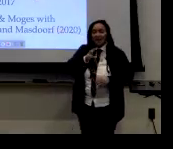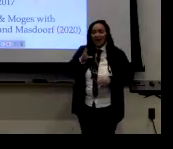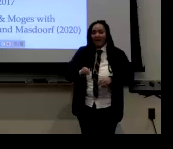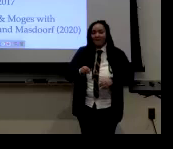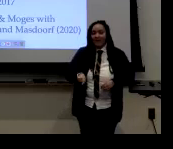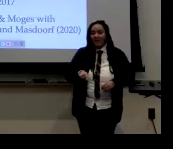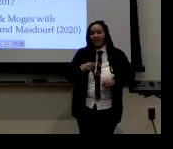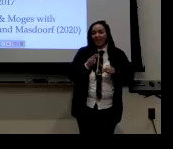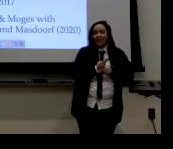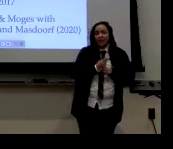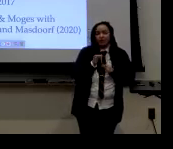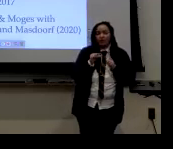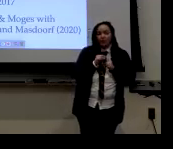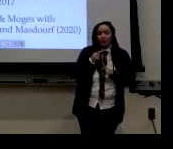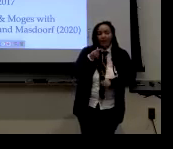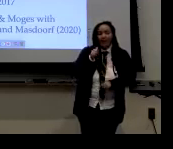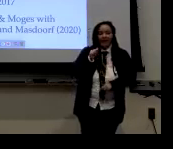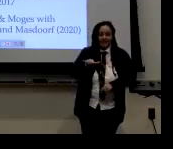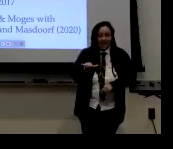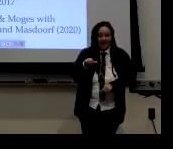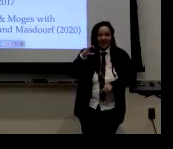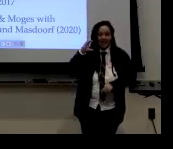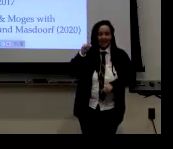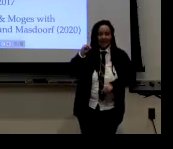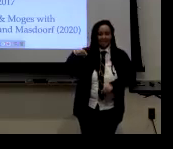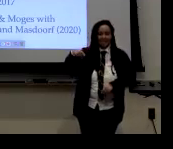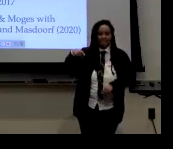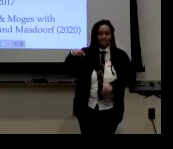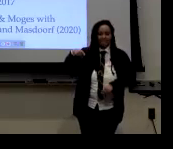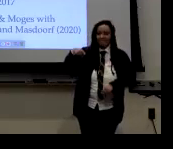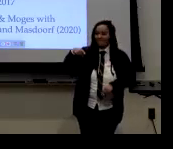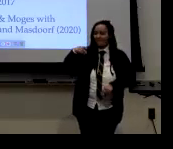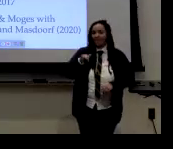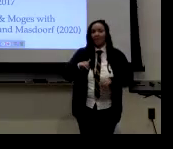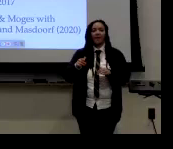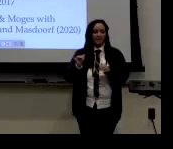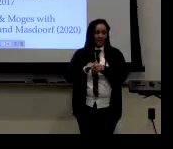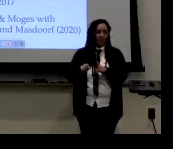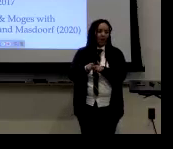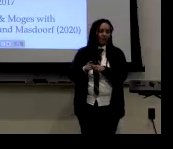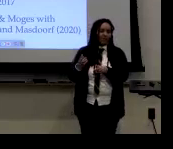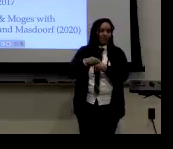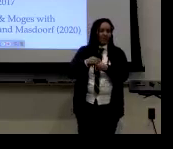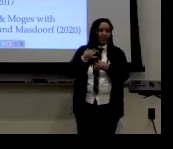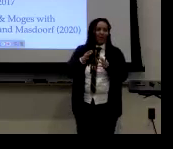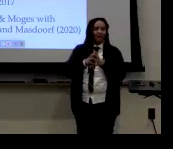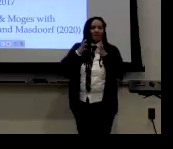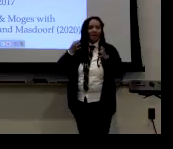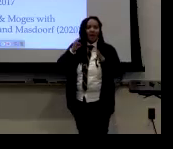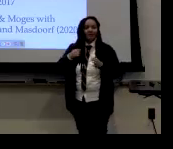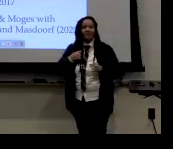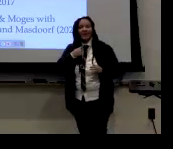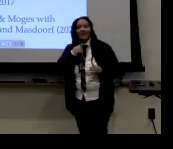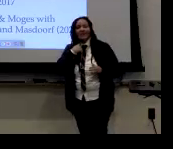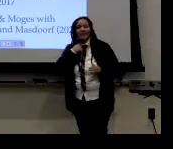up here with, he's done a lot of studying with, um, the gay sign variation. And gay camp, which that's